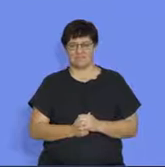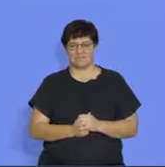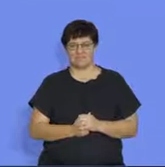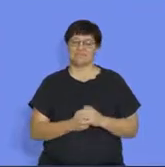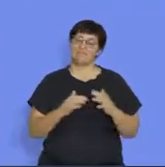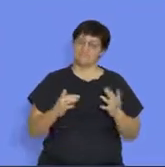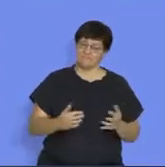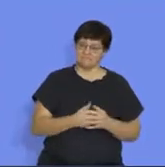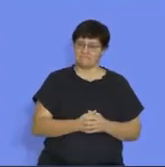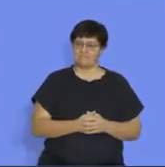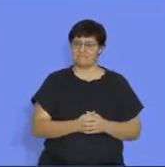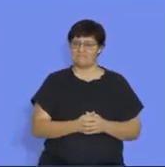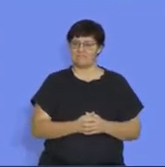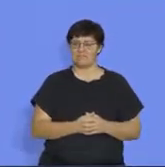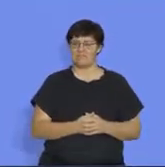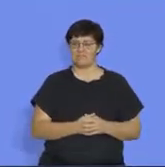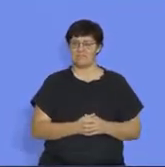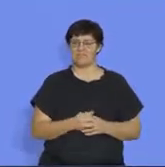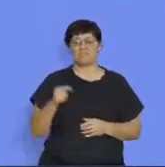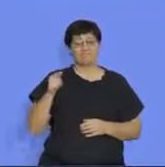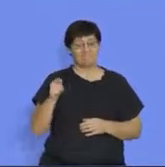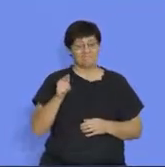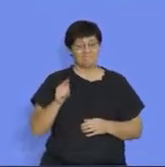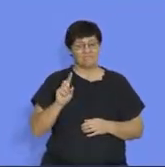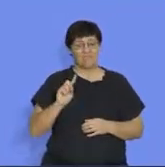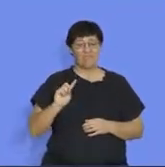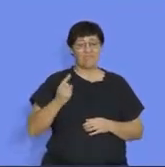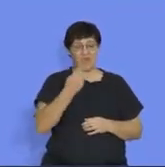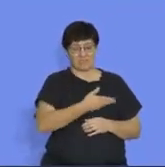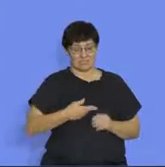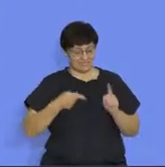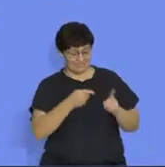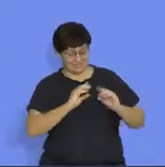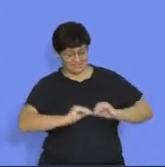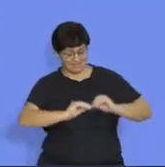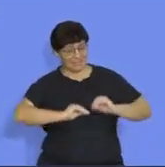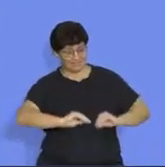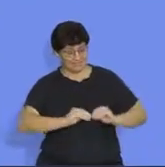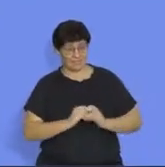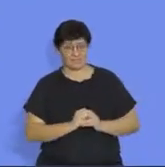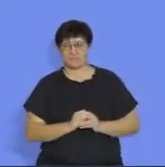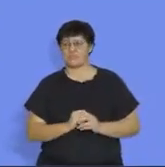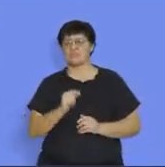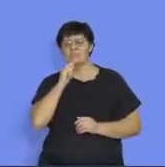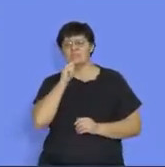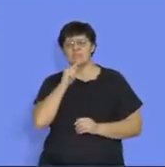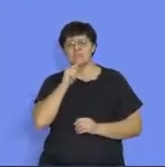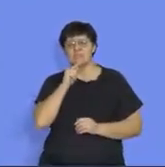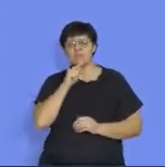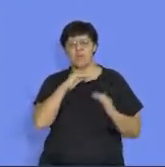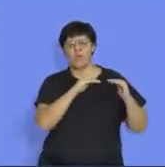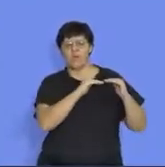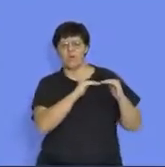So, everybody, in this first part of today's lesson, I'm going to define what a common